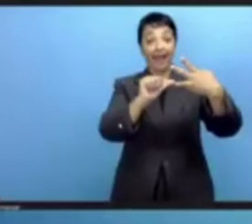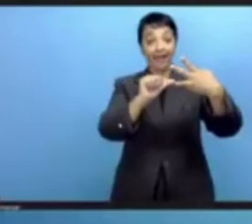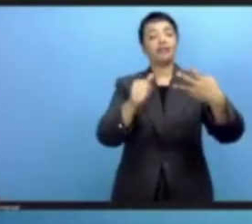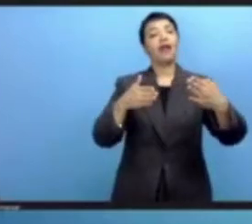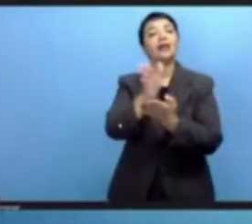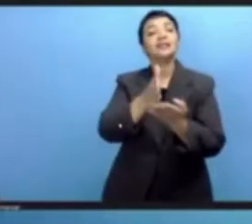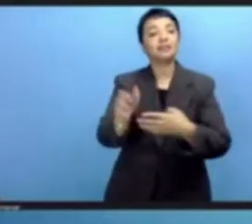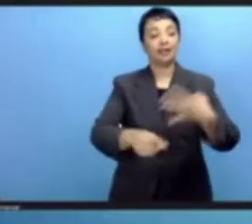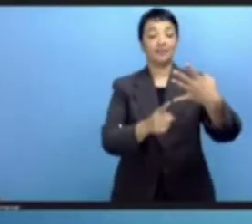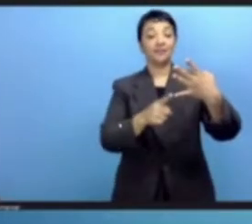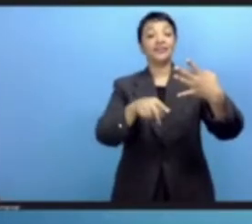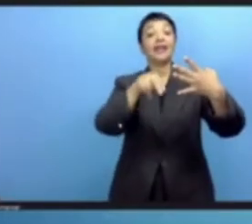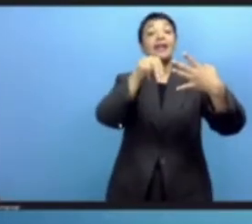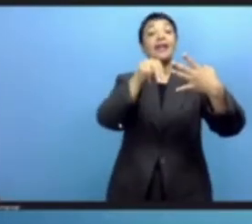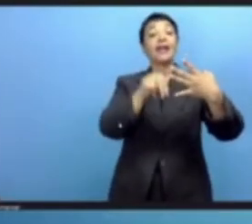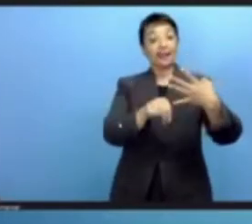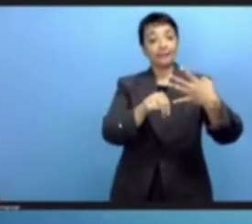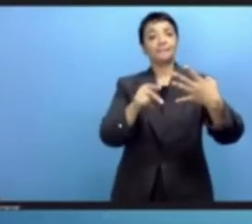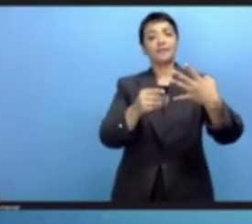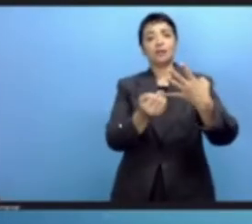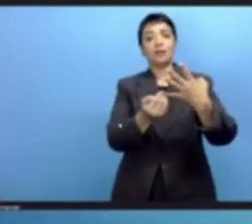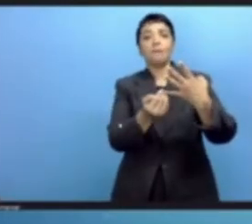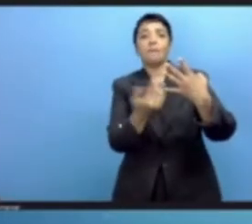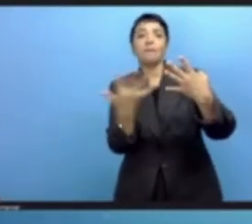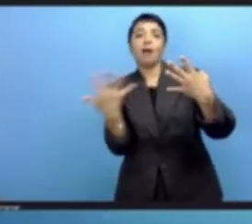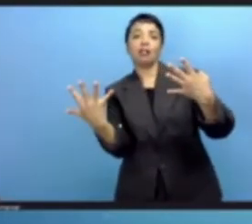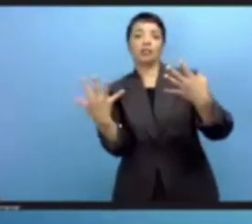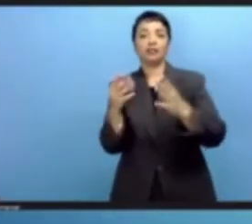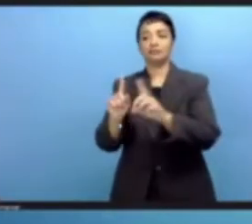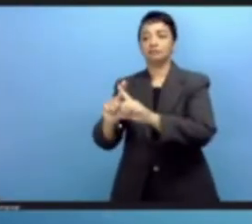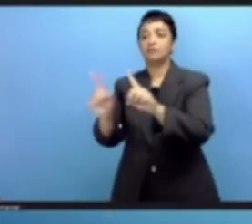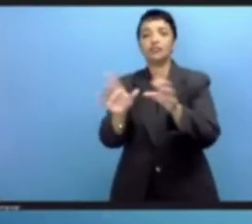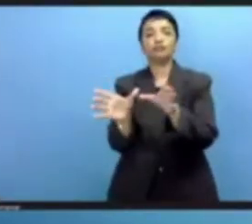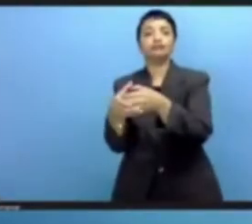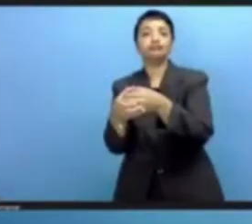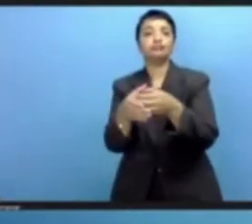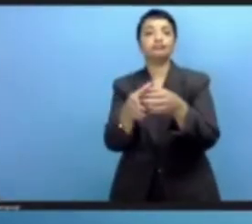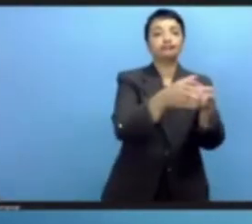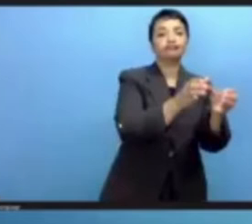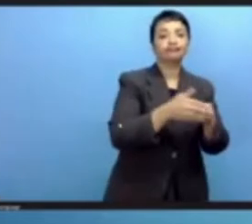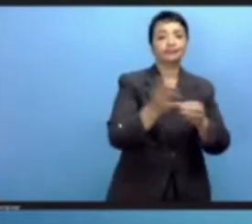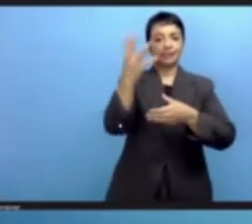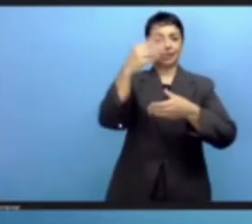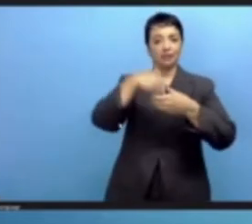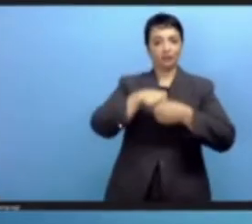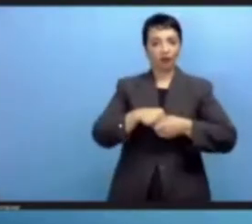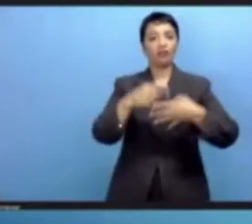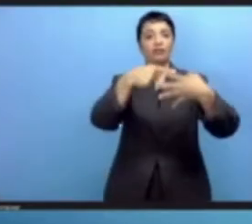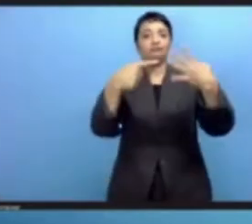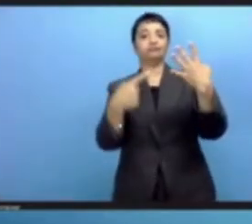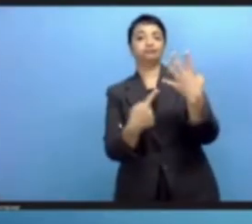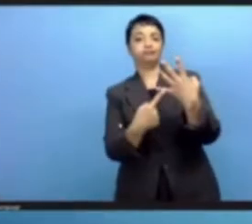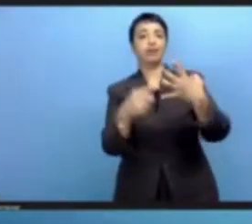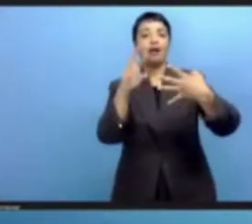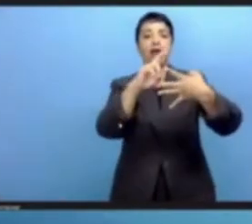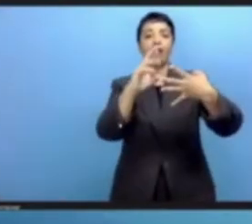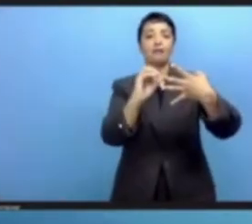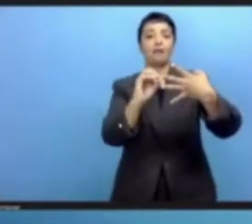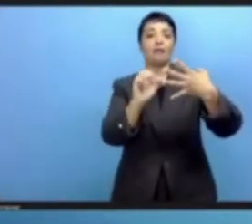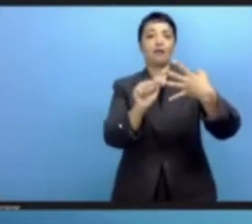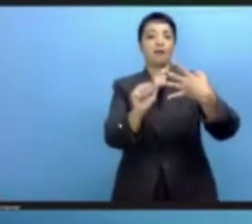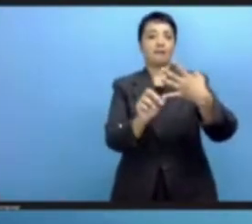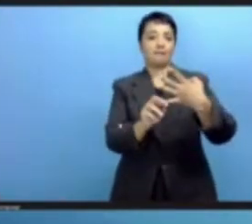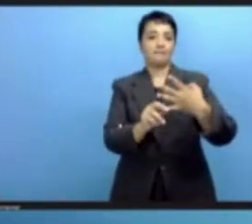Multi-Stakeholder Approach to Digital Development and to Internet Visage. We recognize